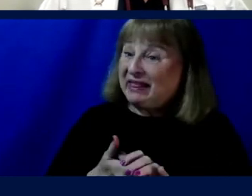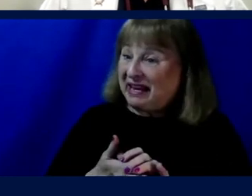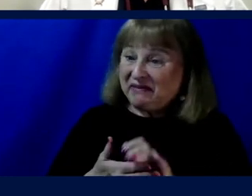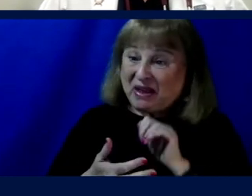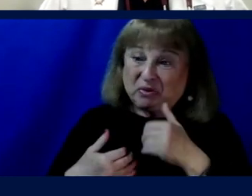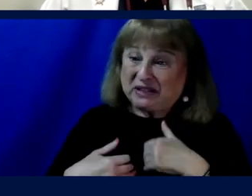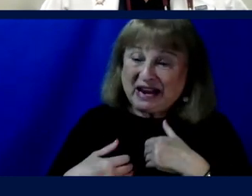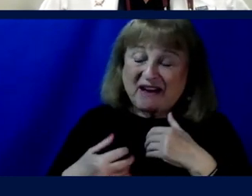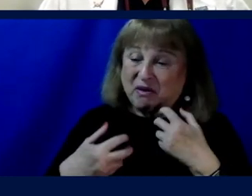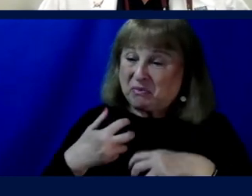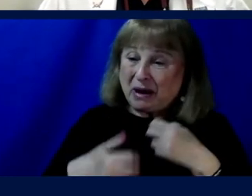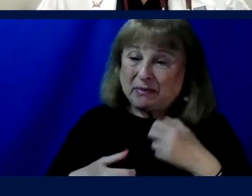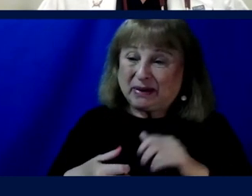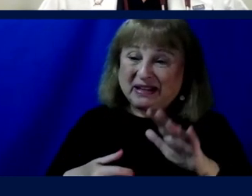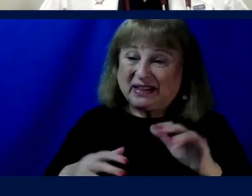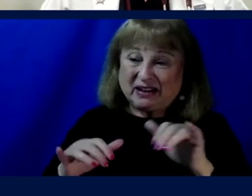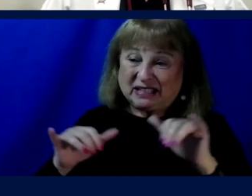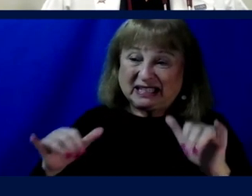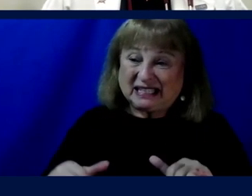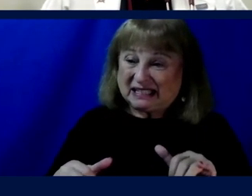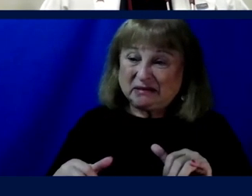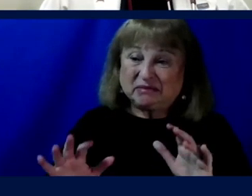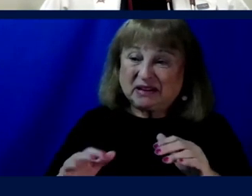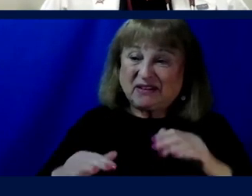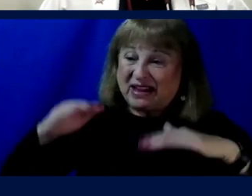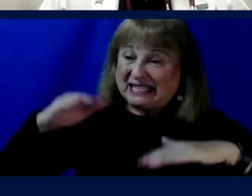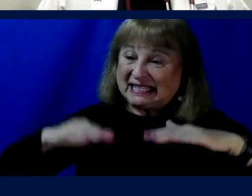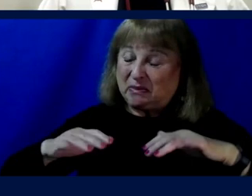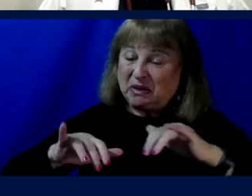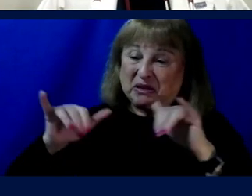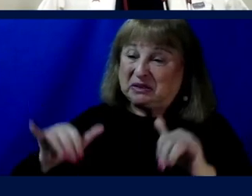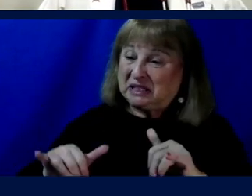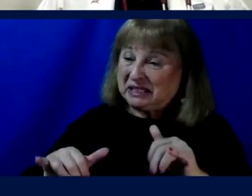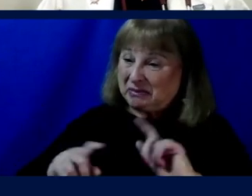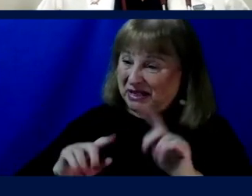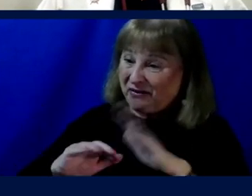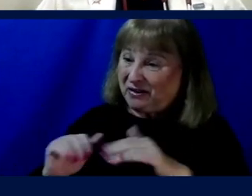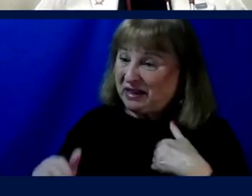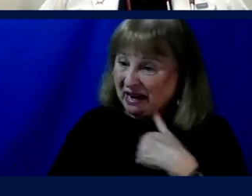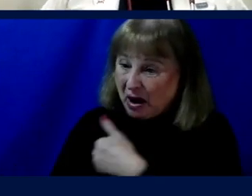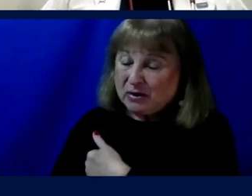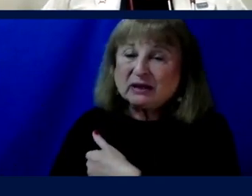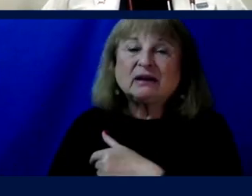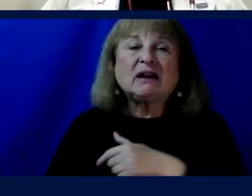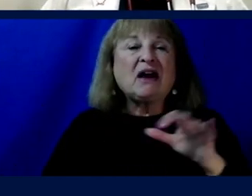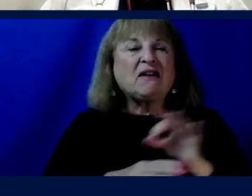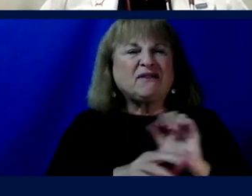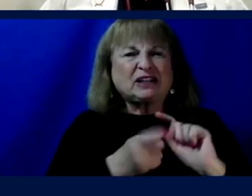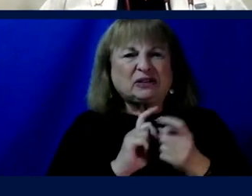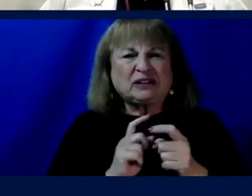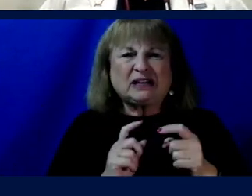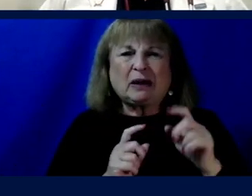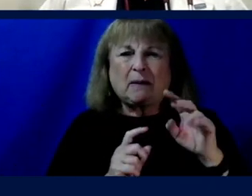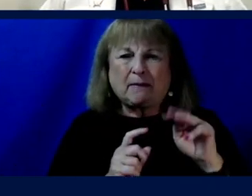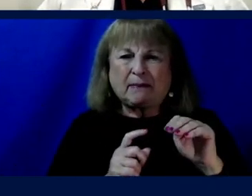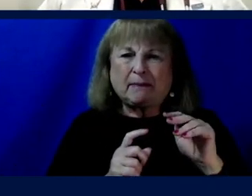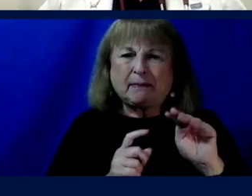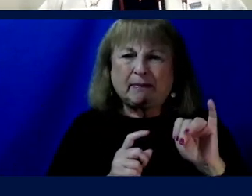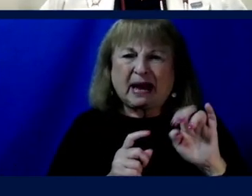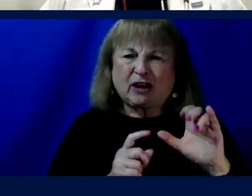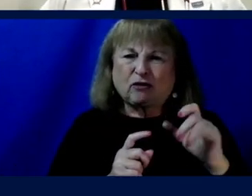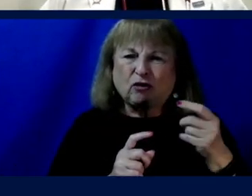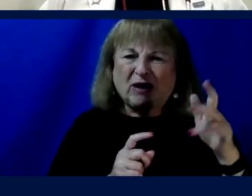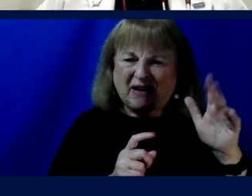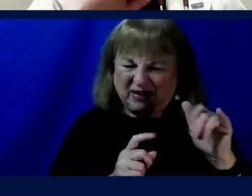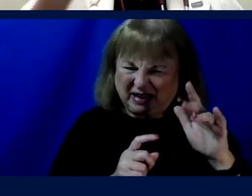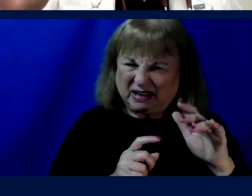that because their systems just don't function. Okay, so functional changes in the microgravity environment due to exposure will